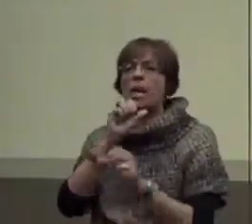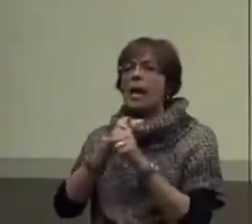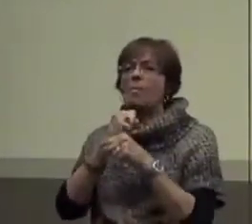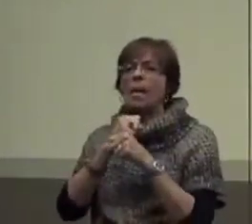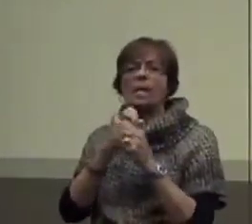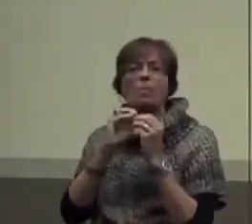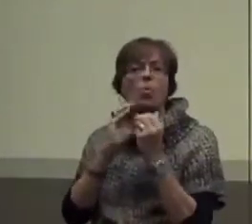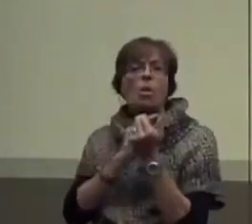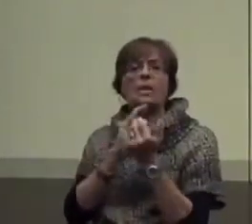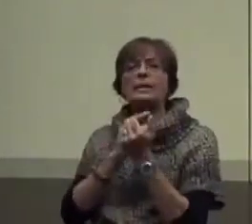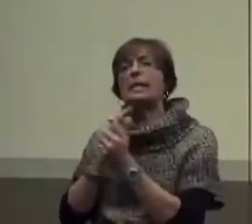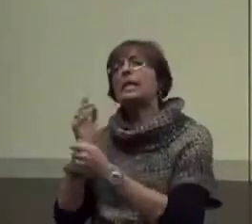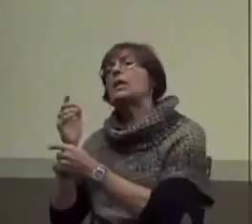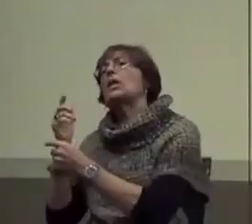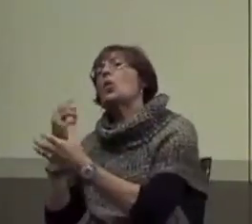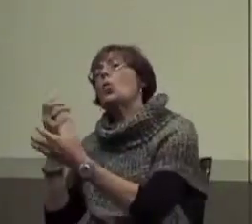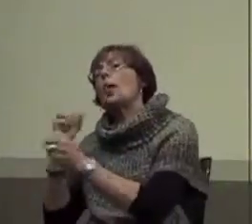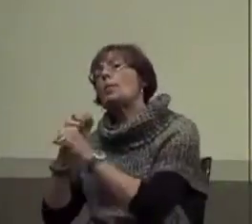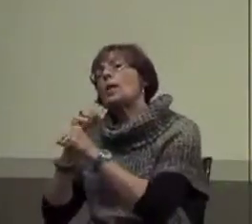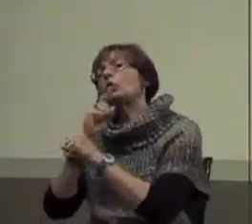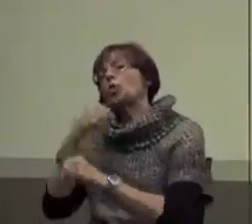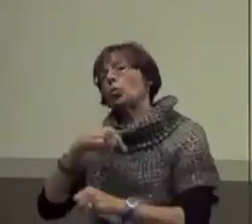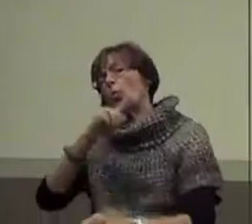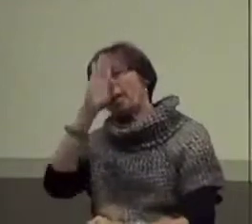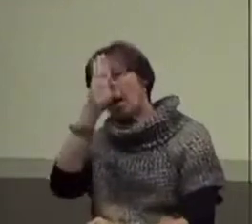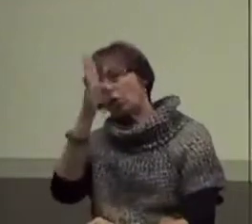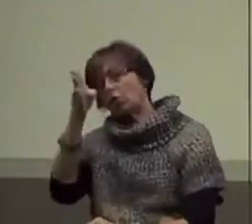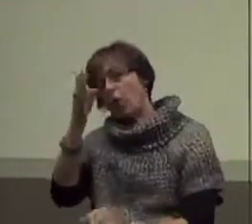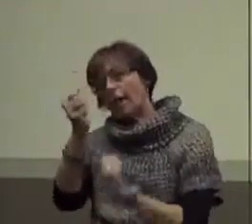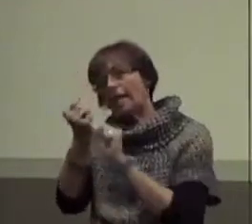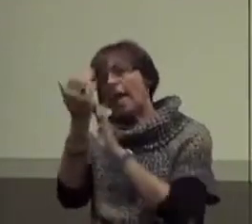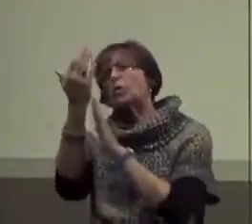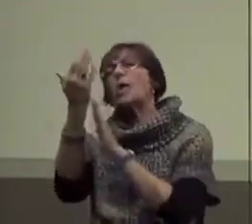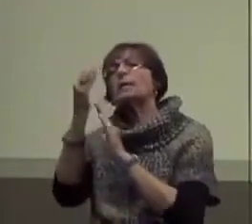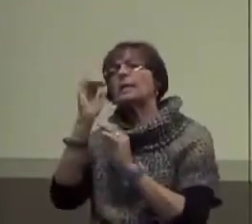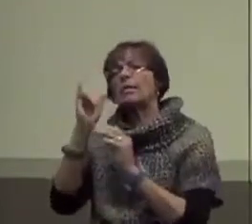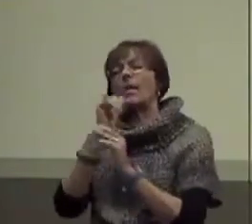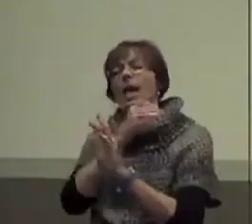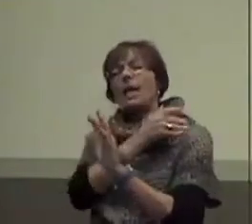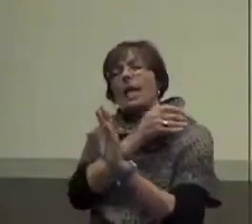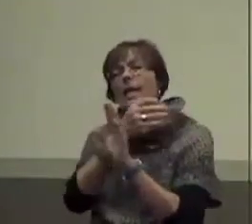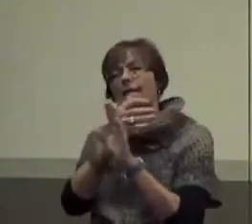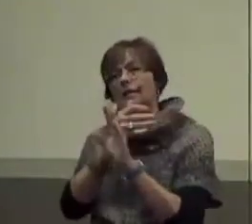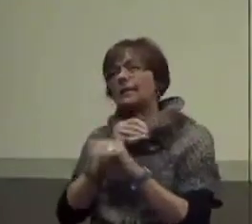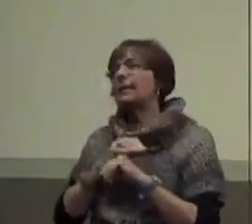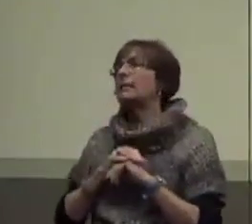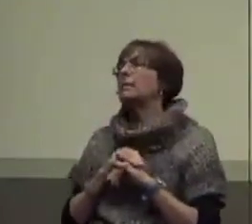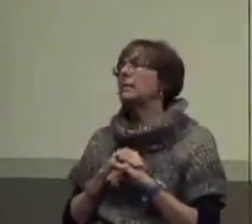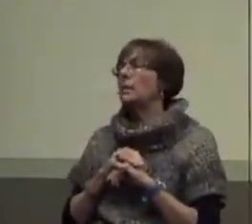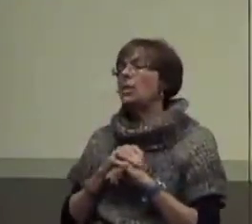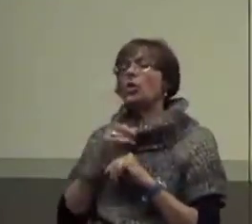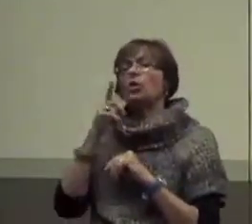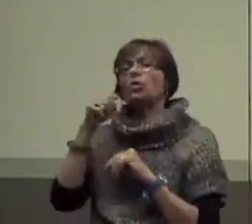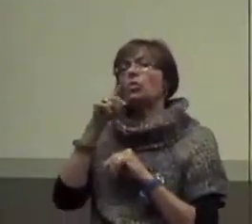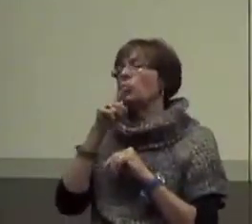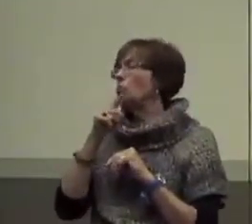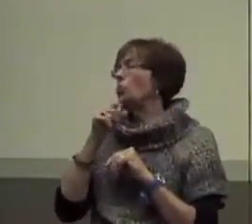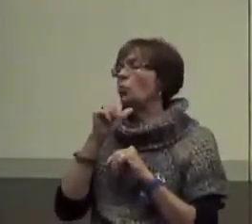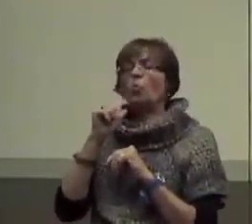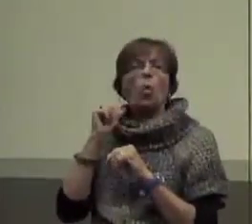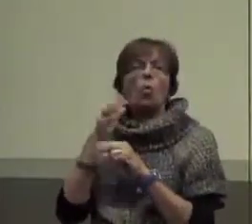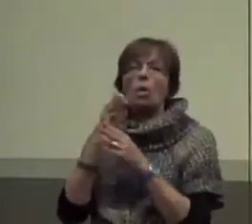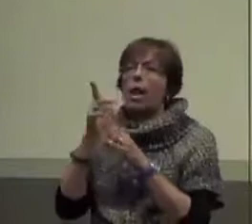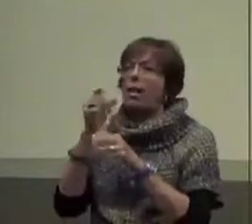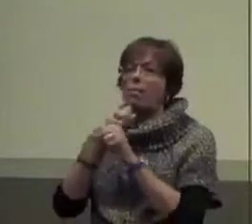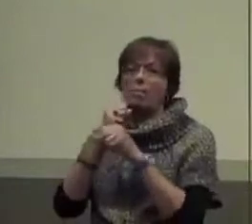So the idea is we want to make sure that we directly address the antecedent. Common mistake teams make. But you guys are not going to let them